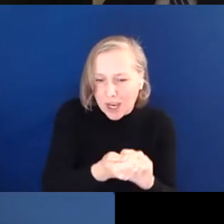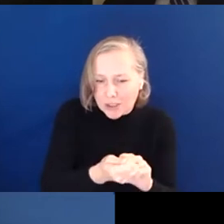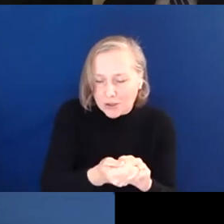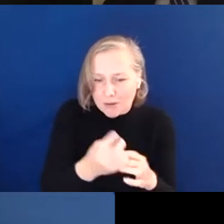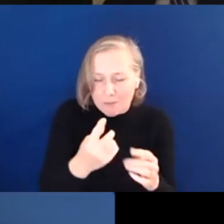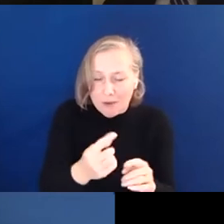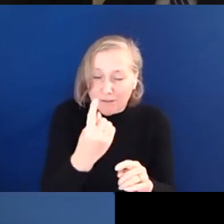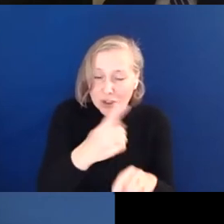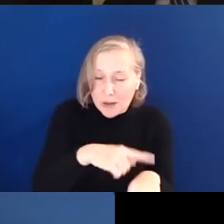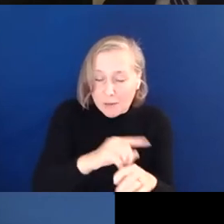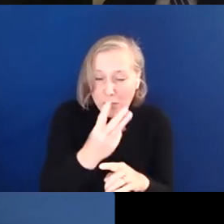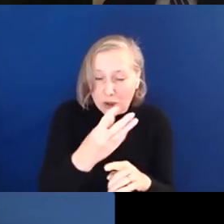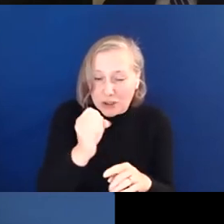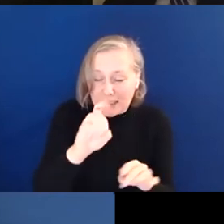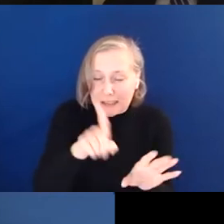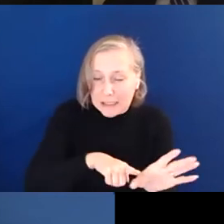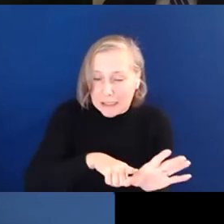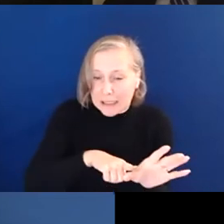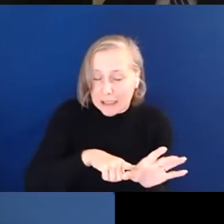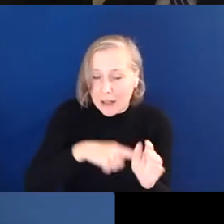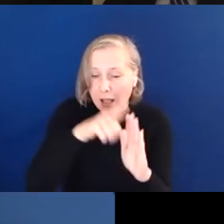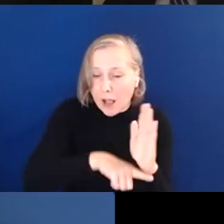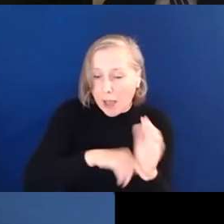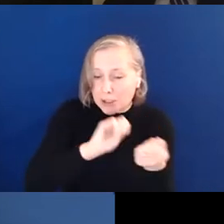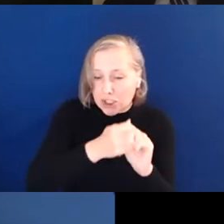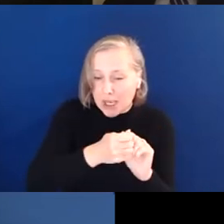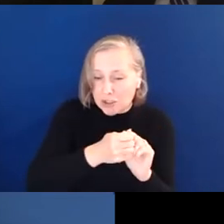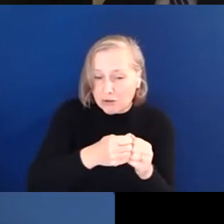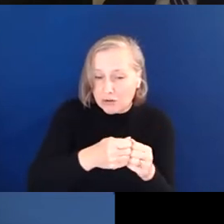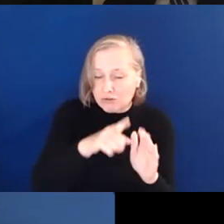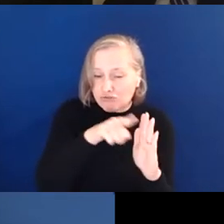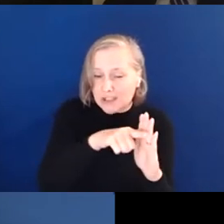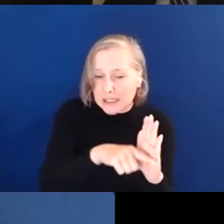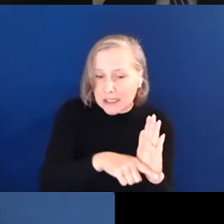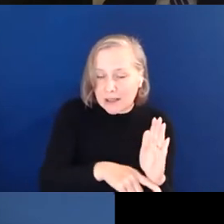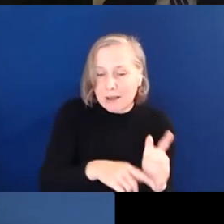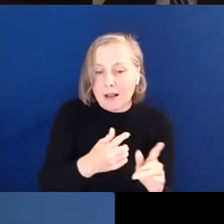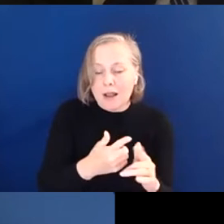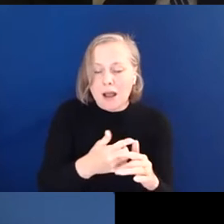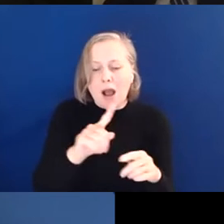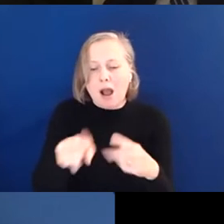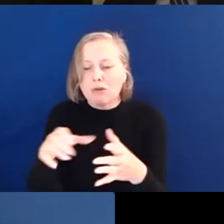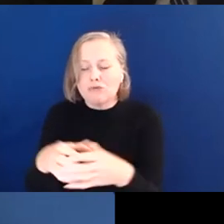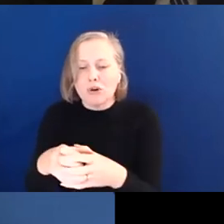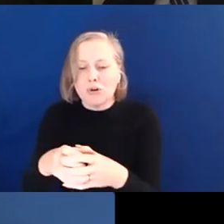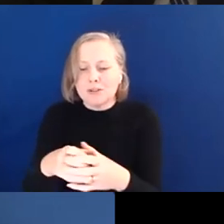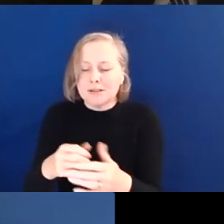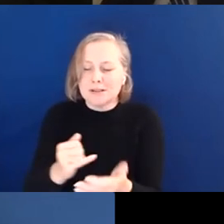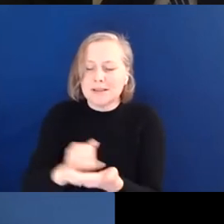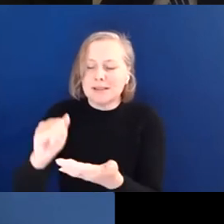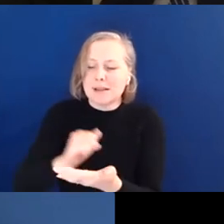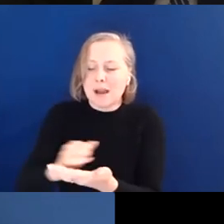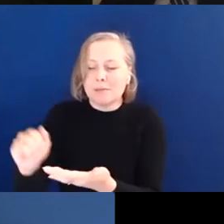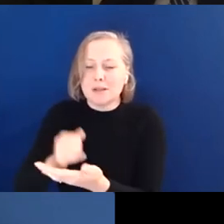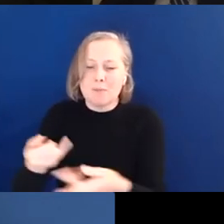the 30-year history of the UN Climate Change Treaty yesterday. Like other disadvantaged groups and groups facing discrimination, we as